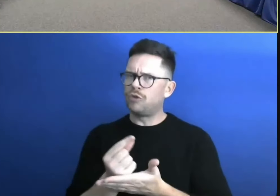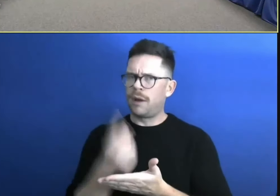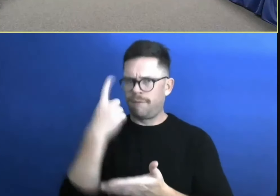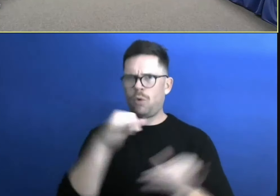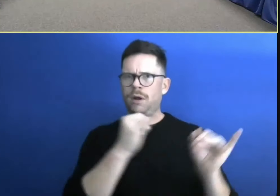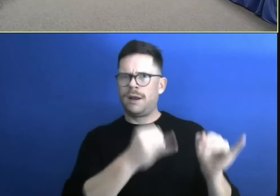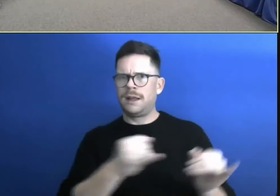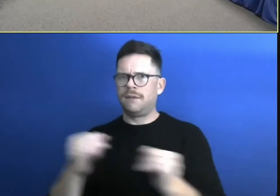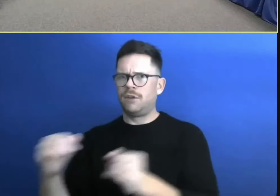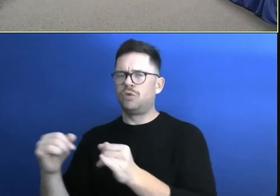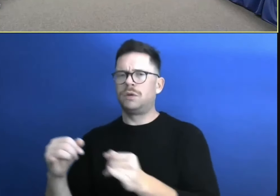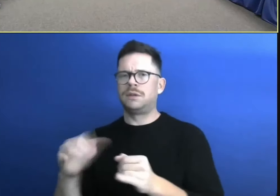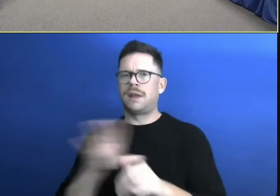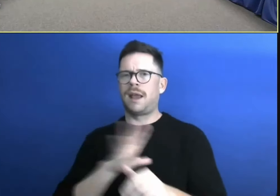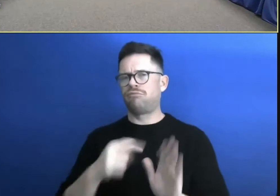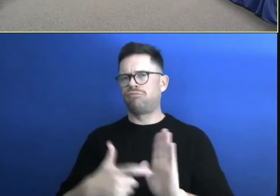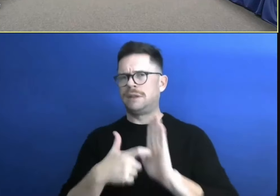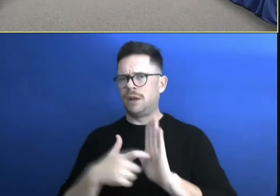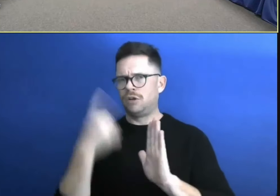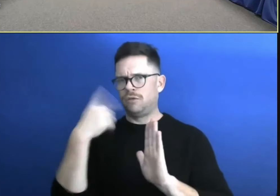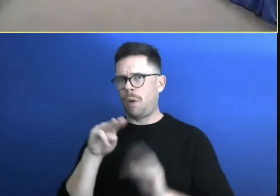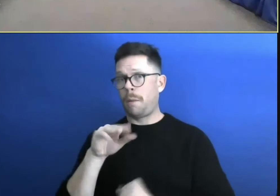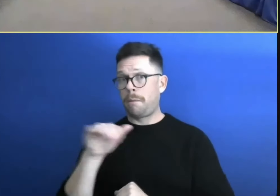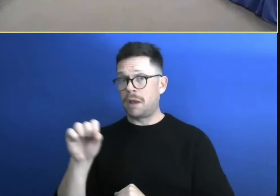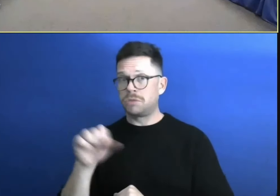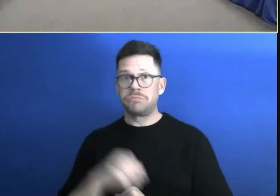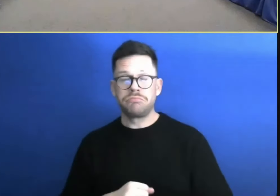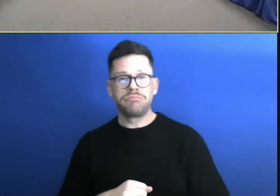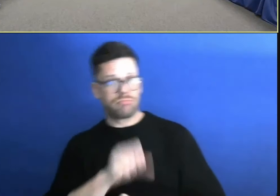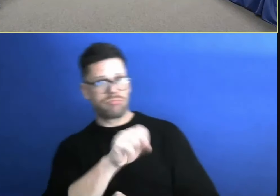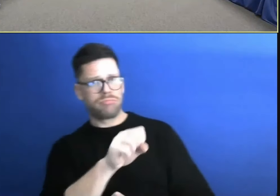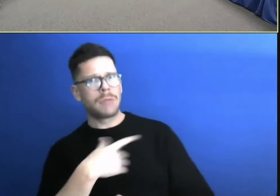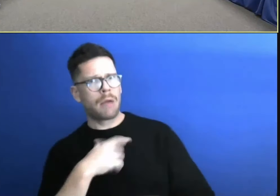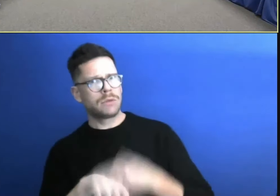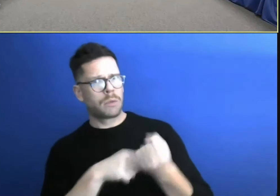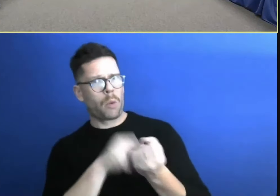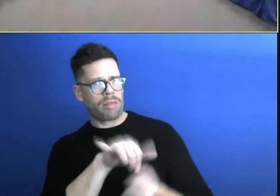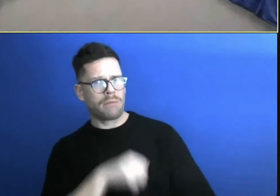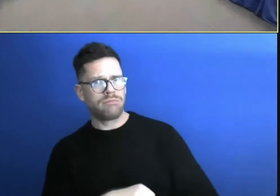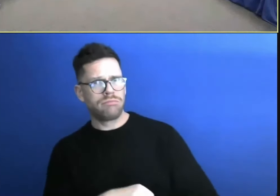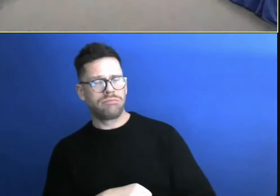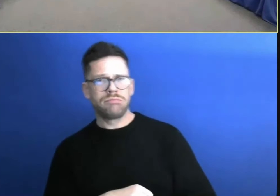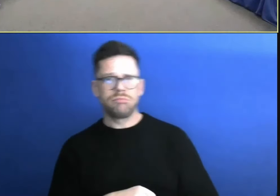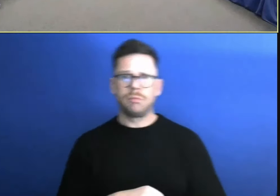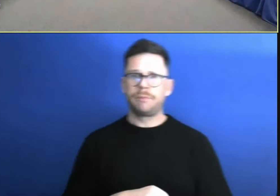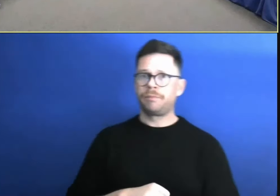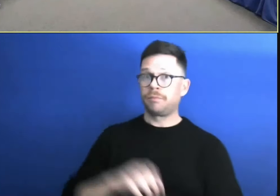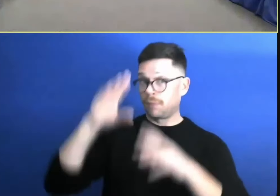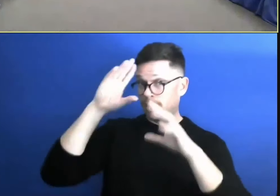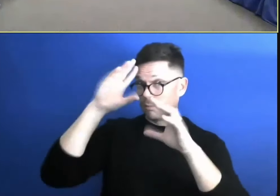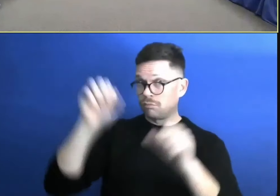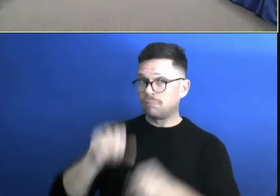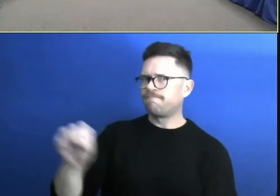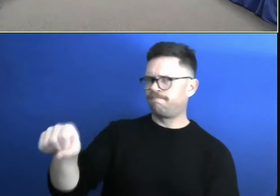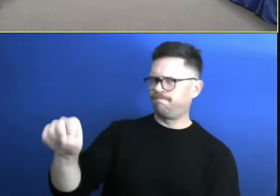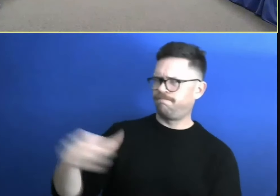students and accountability standards for Massachusetts. Yeah, I would be in favor of that myself. So I, as you know, I totally believe that that's a